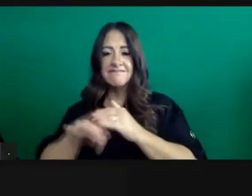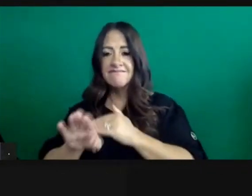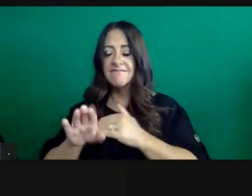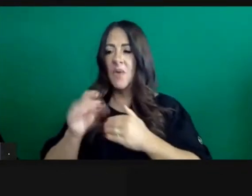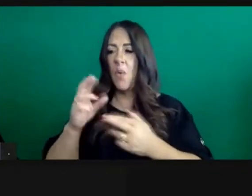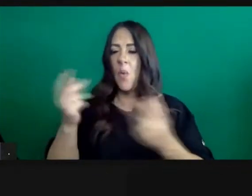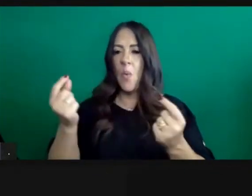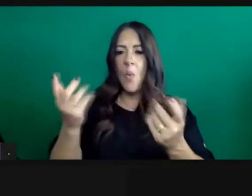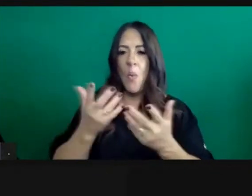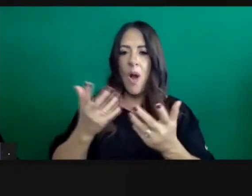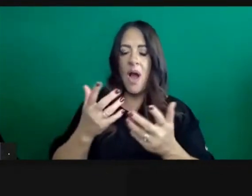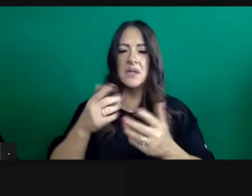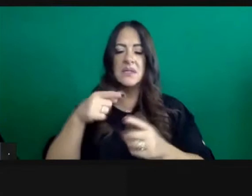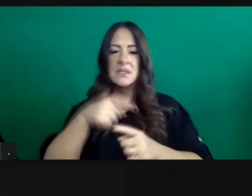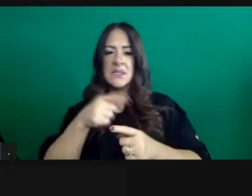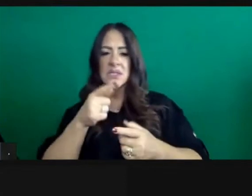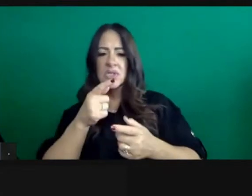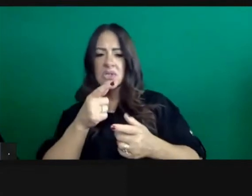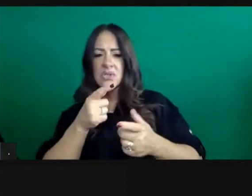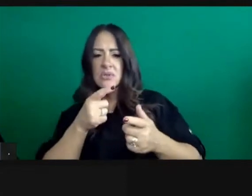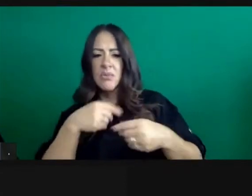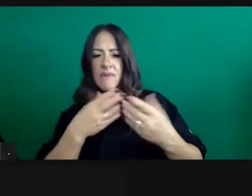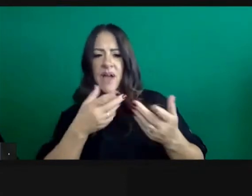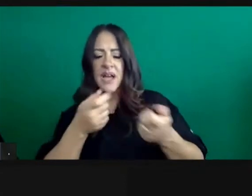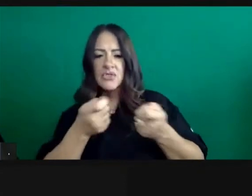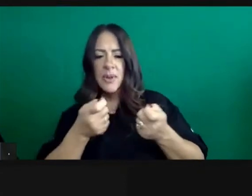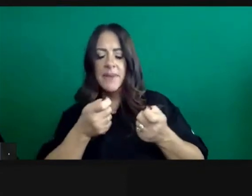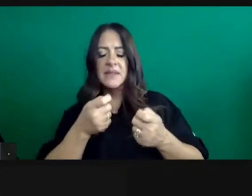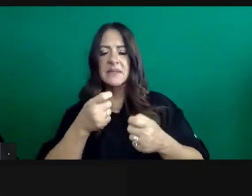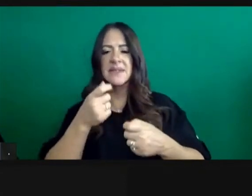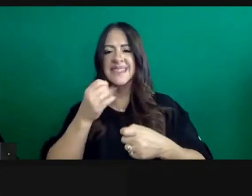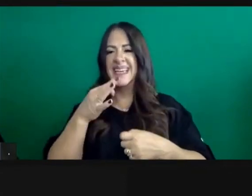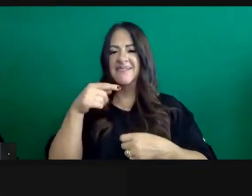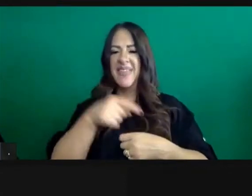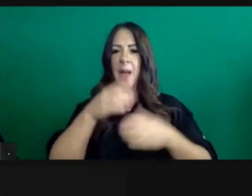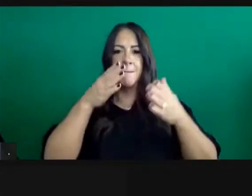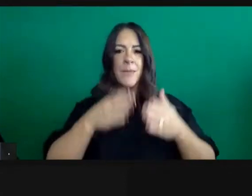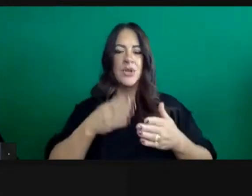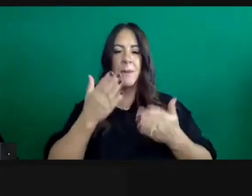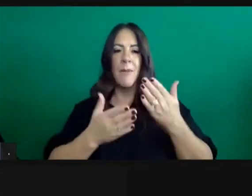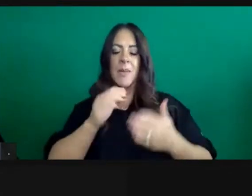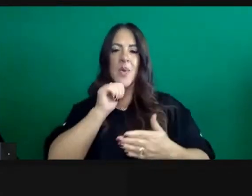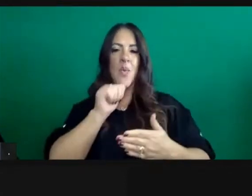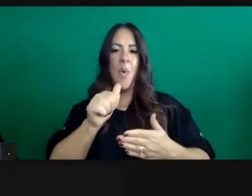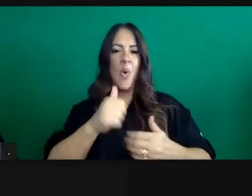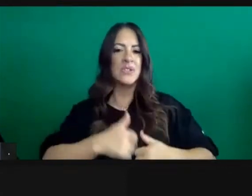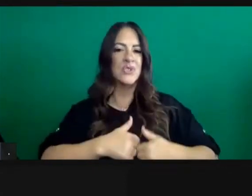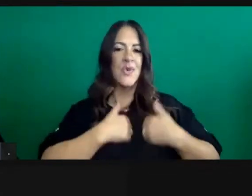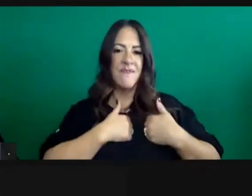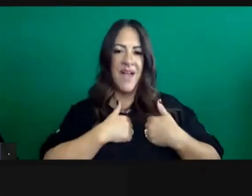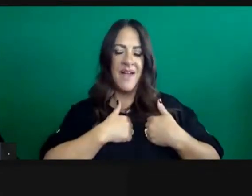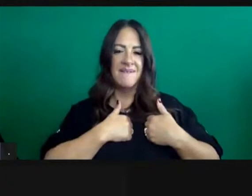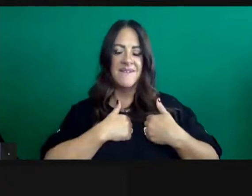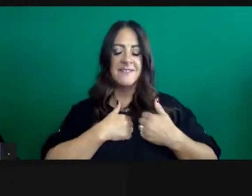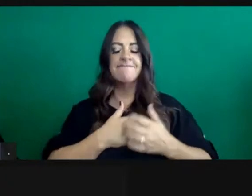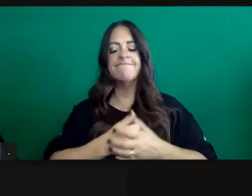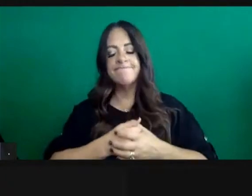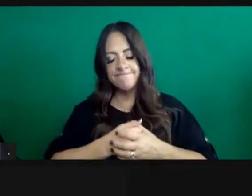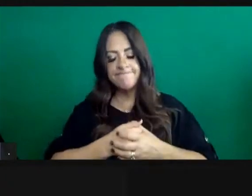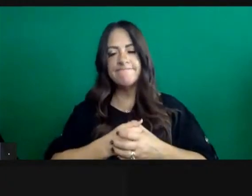treatments for certain patients who are unlikely to survive or do well. That is happening in